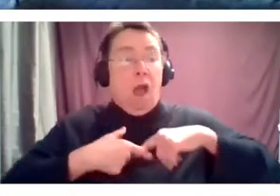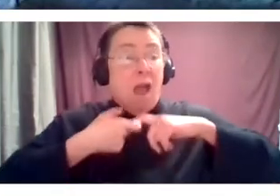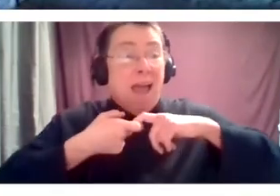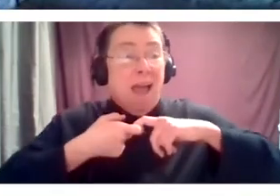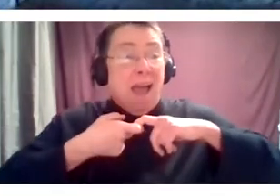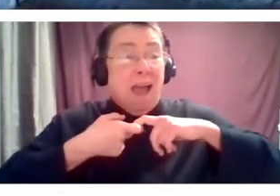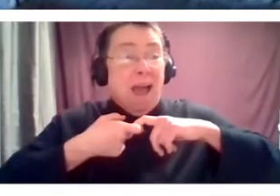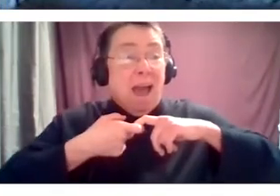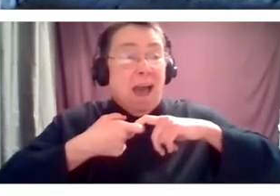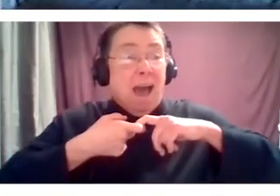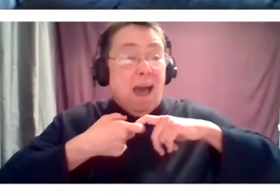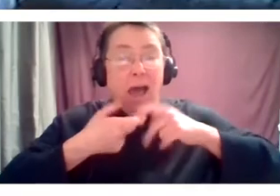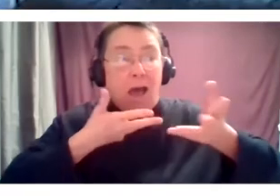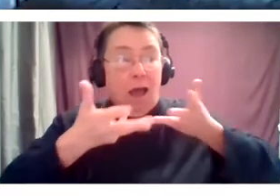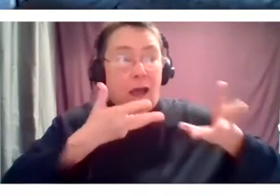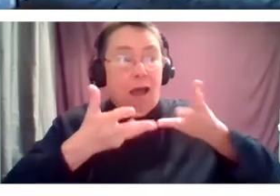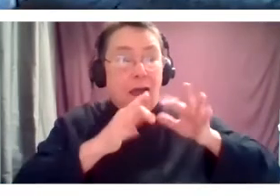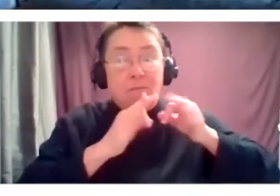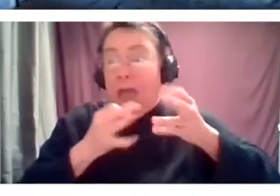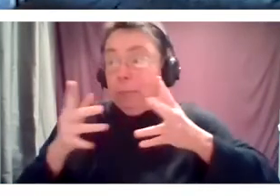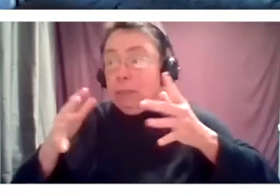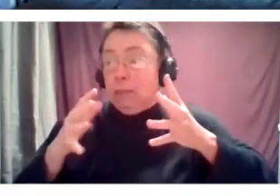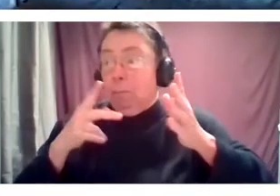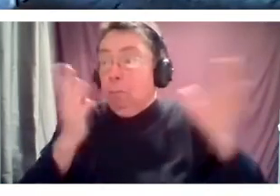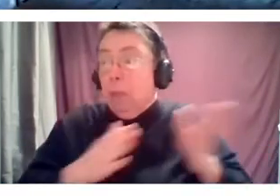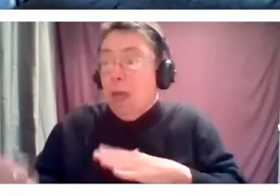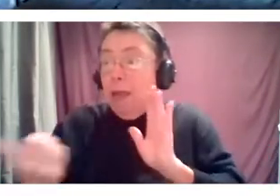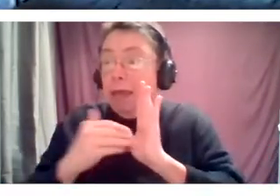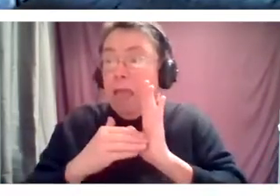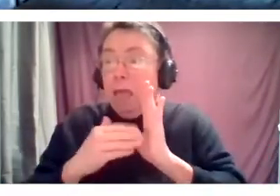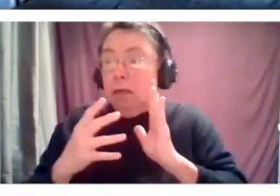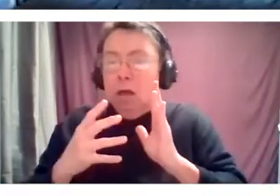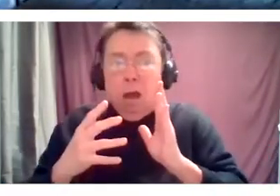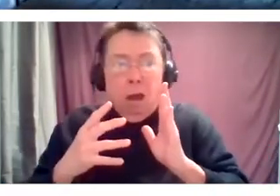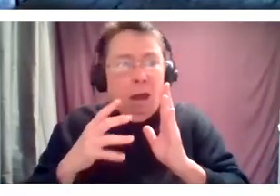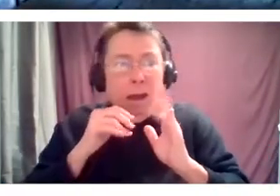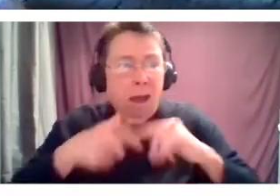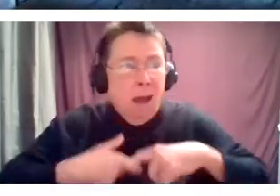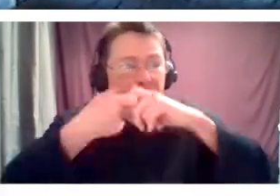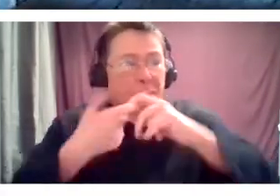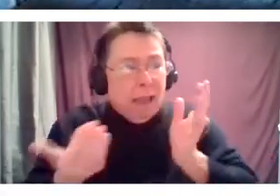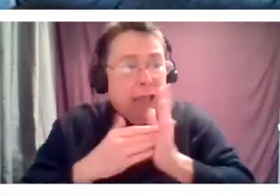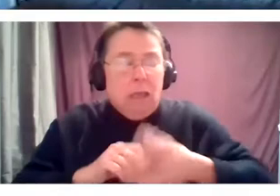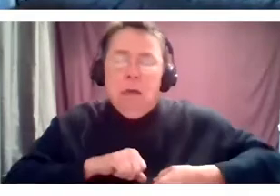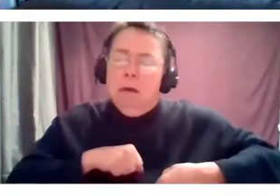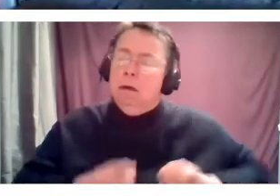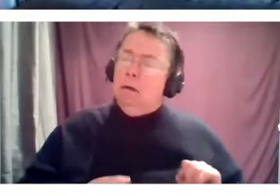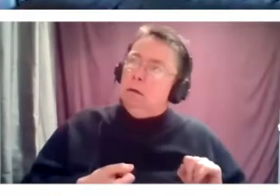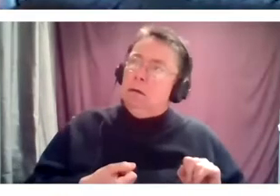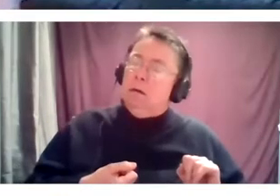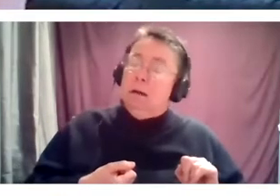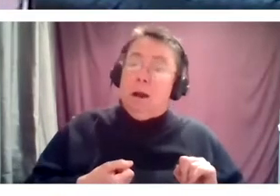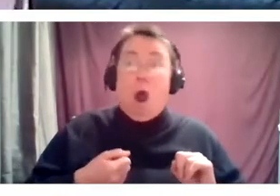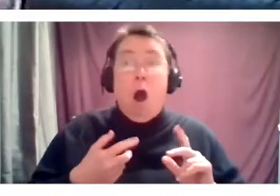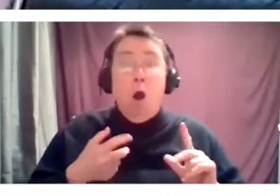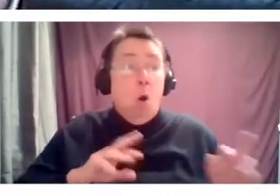with families, replanning, grieving, getting our hopes up, grieving again. You know, so